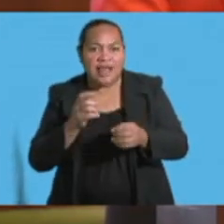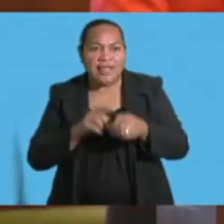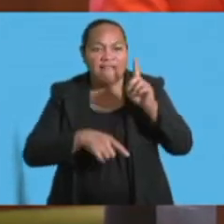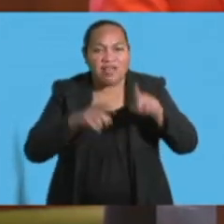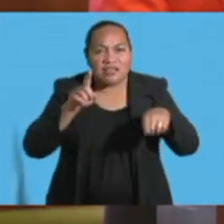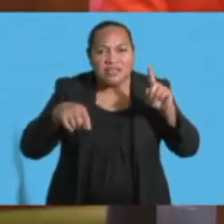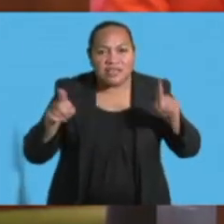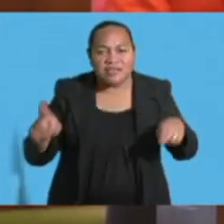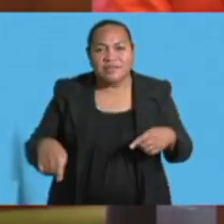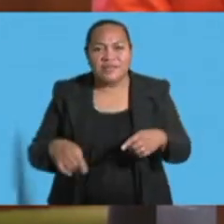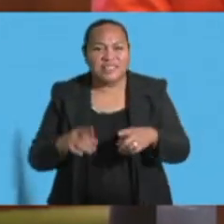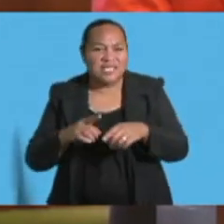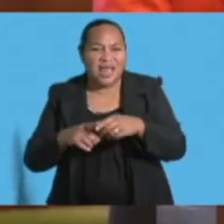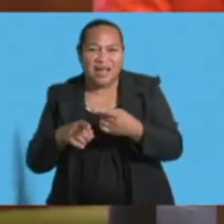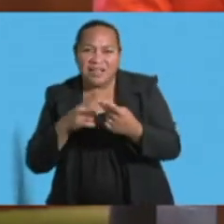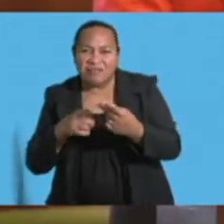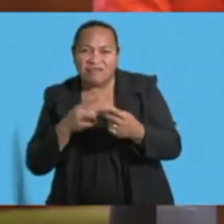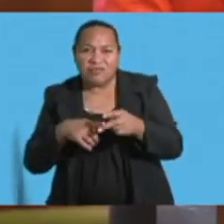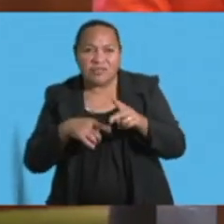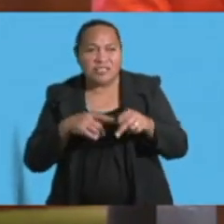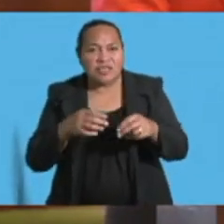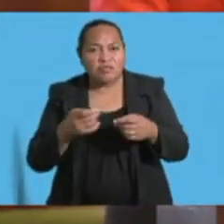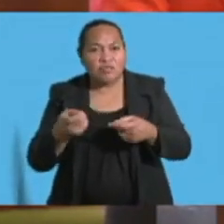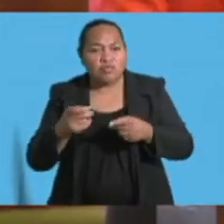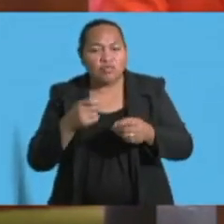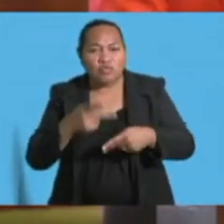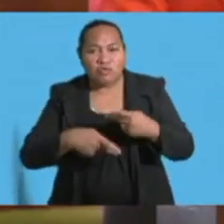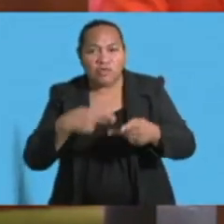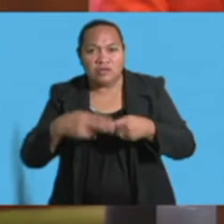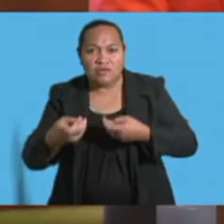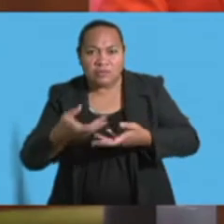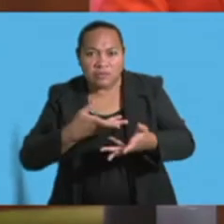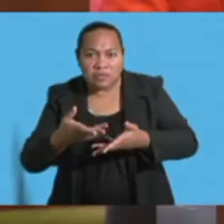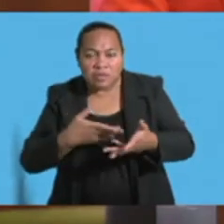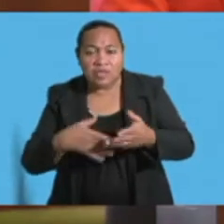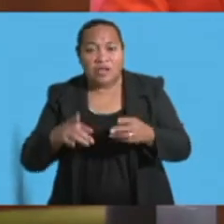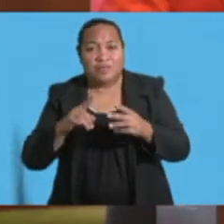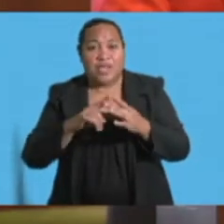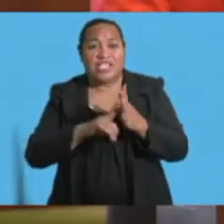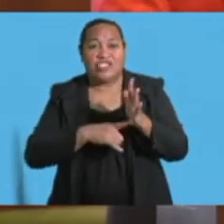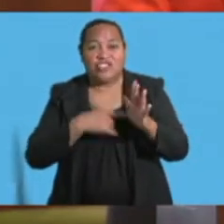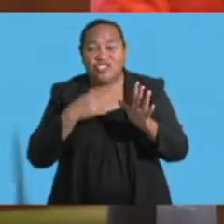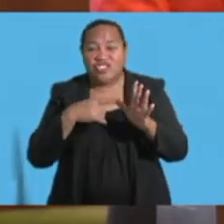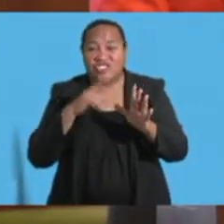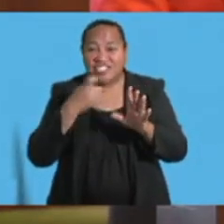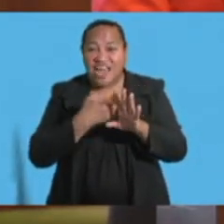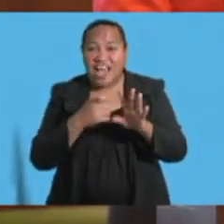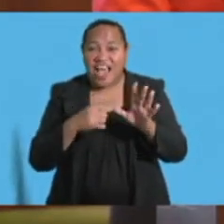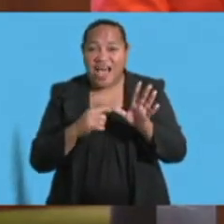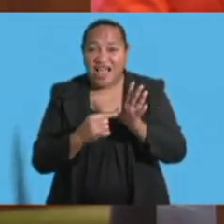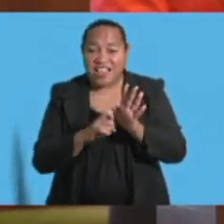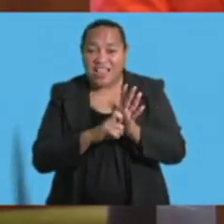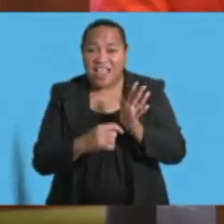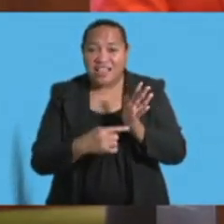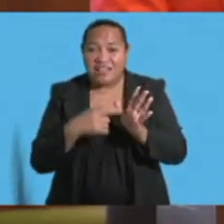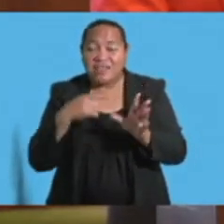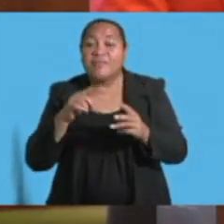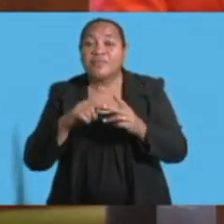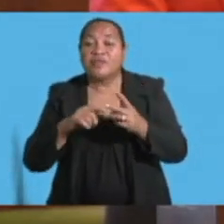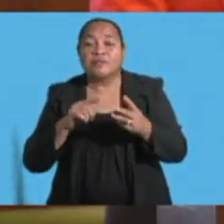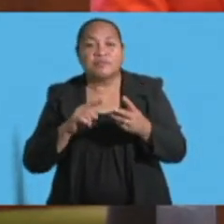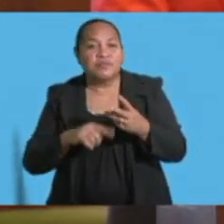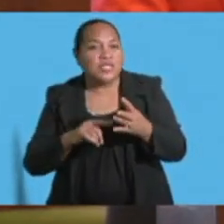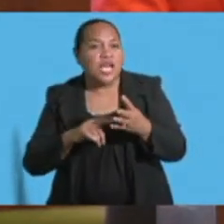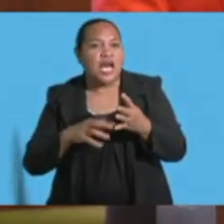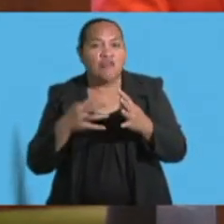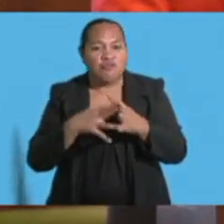Protocol on Access and Benefit Sharing, the Cartagena Protocol on Biosafety, also the Ramsar Convention on